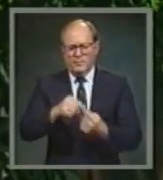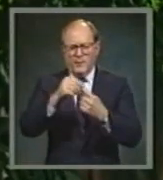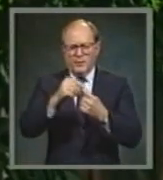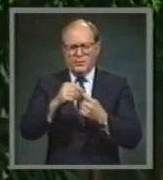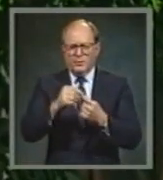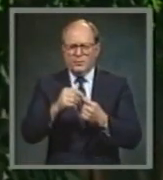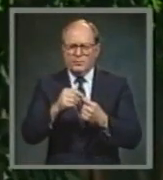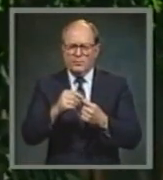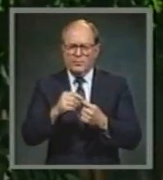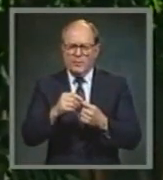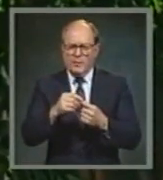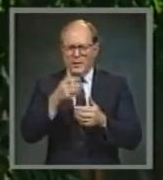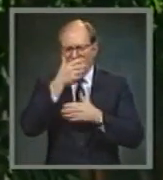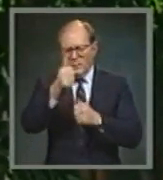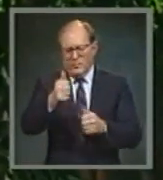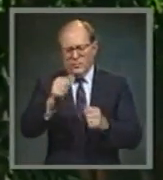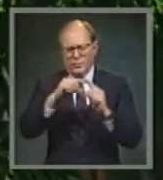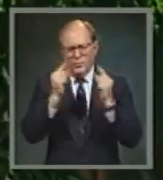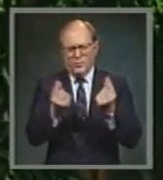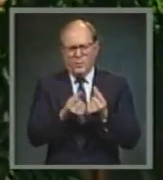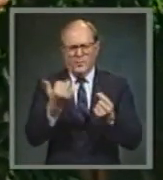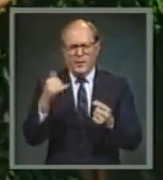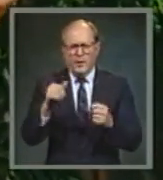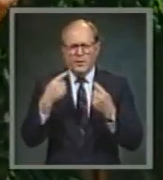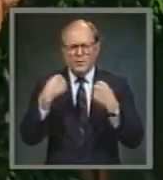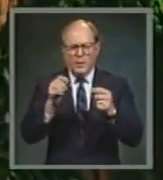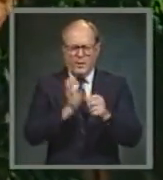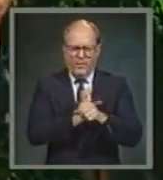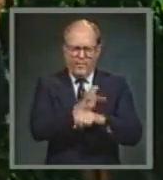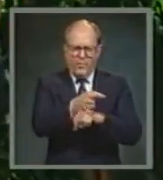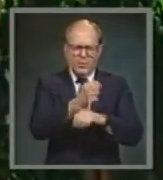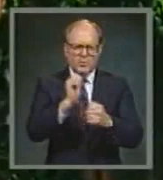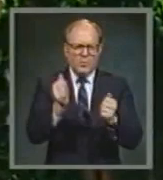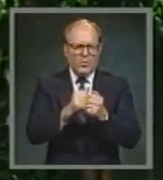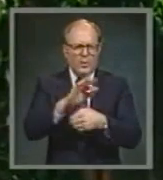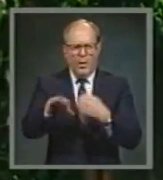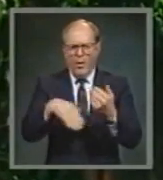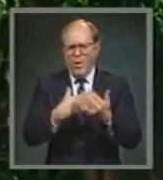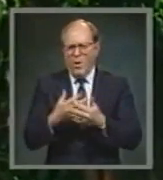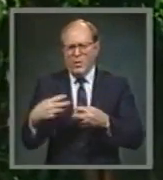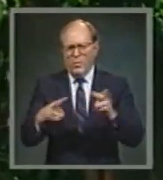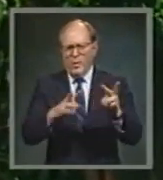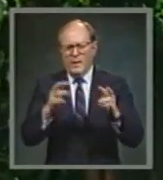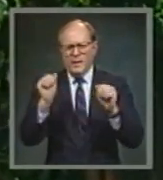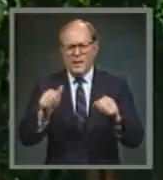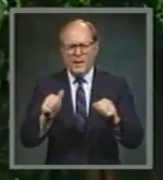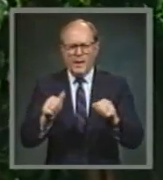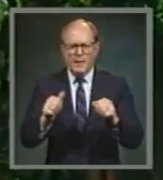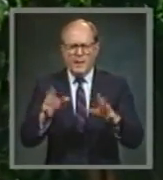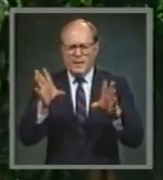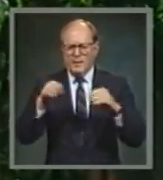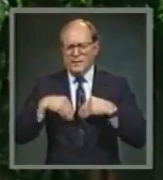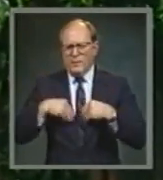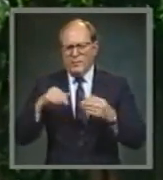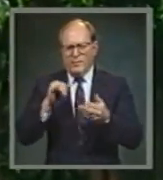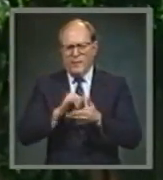operation is seeking to force with the use of all means at its disposable, acceptance of that lifestyle upon